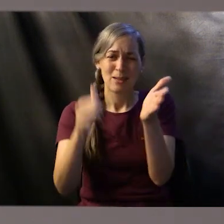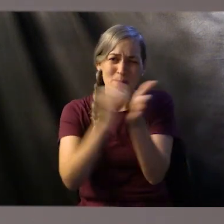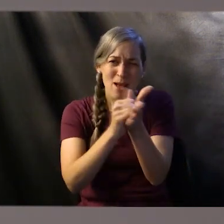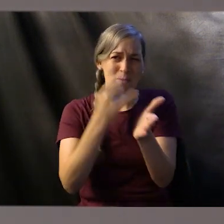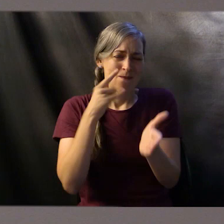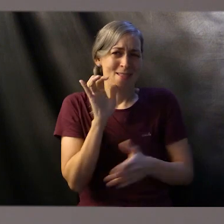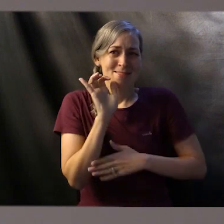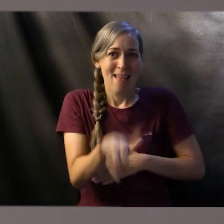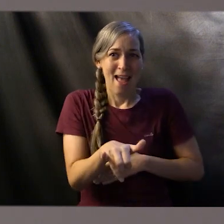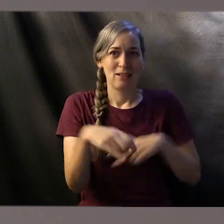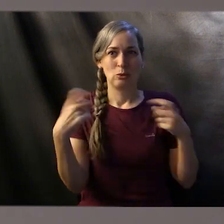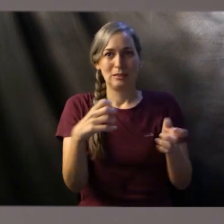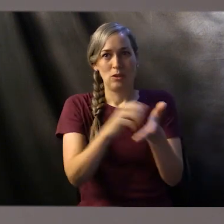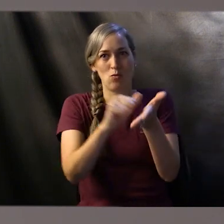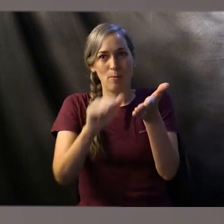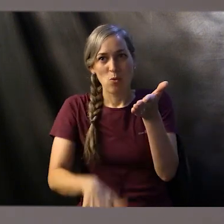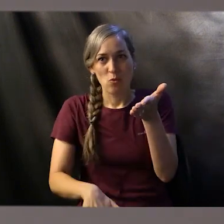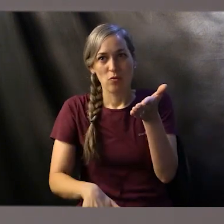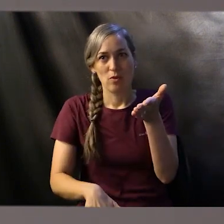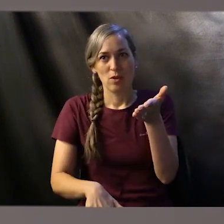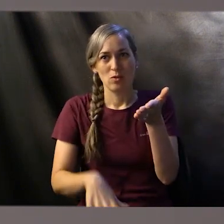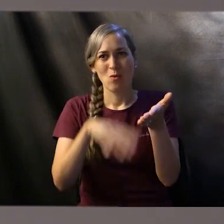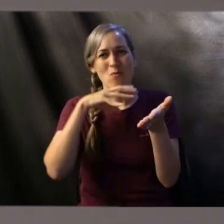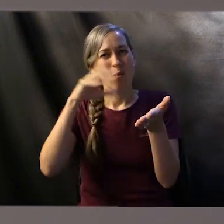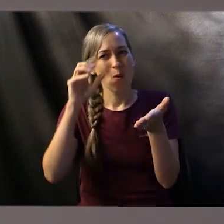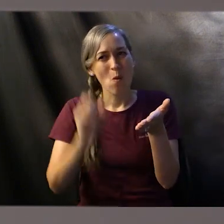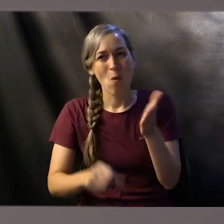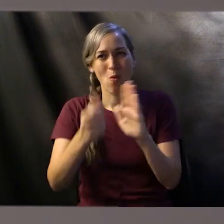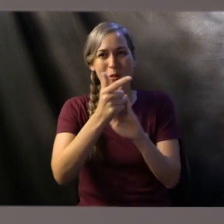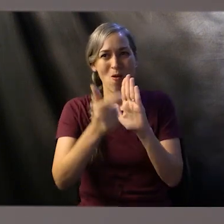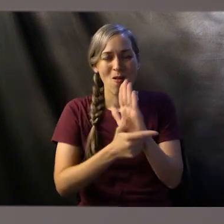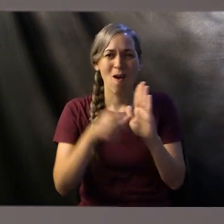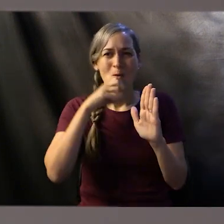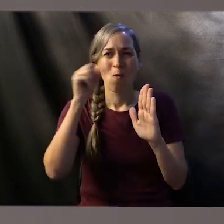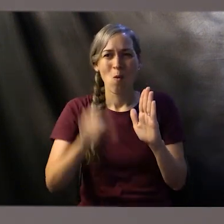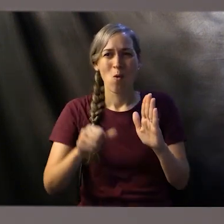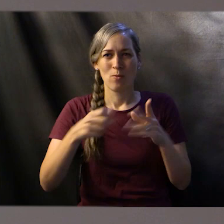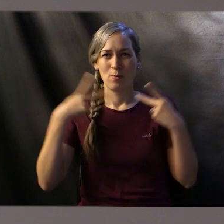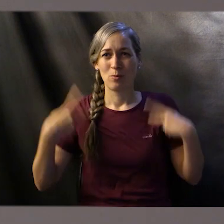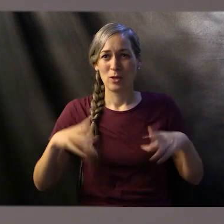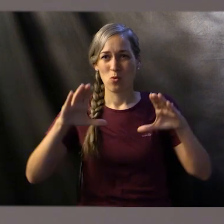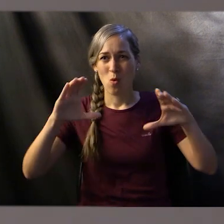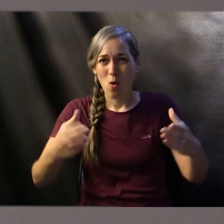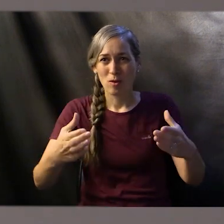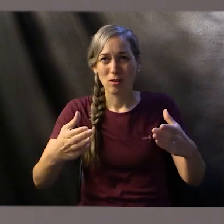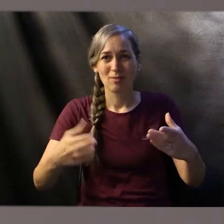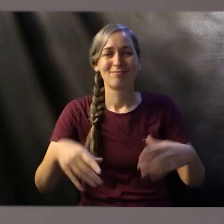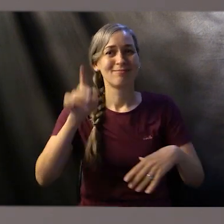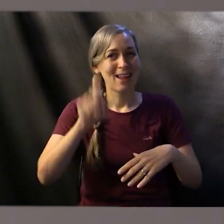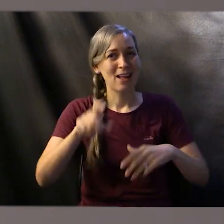with the old priesthood, that it had to happen every single year. had to happen time and time again.